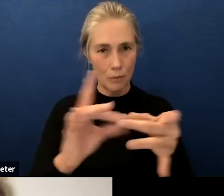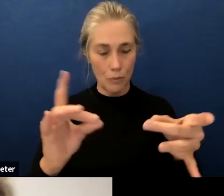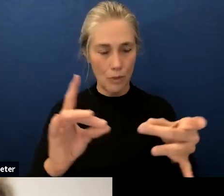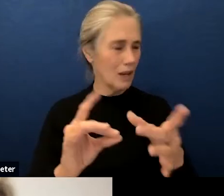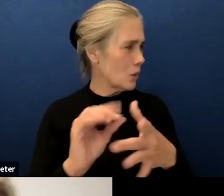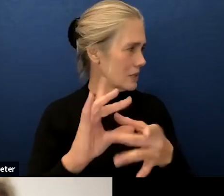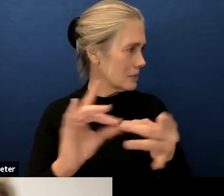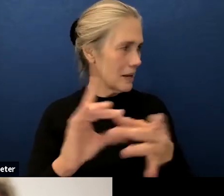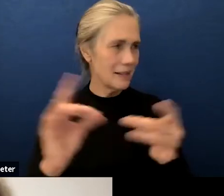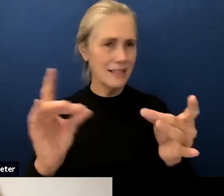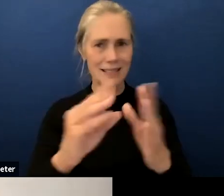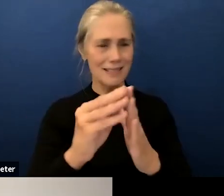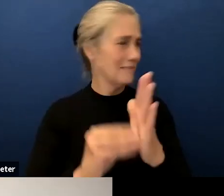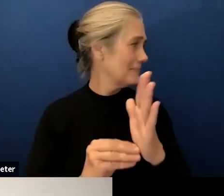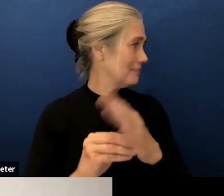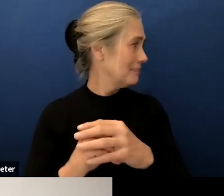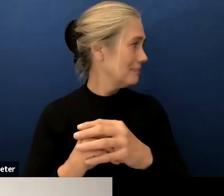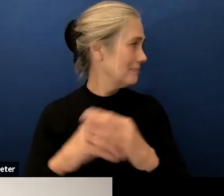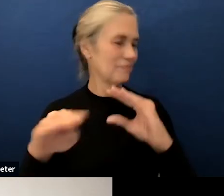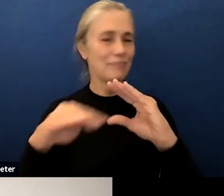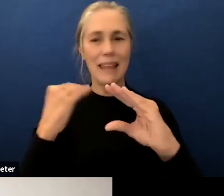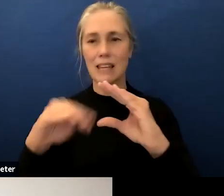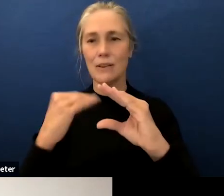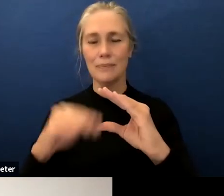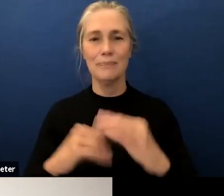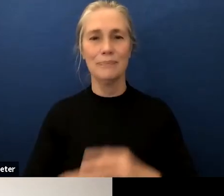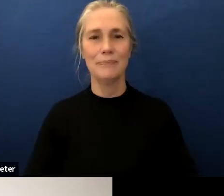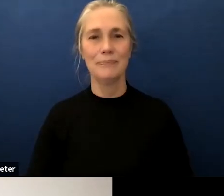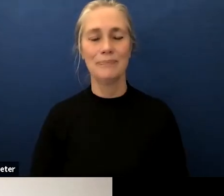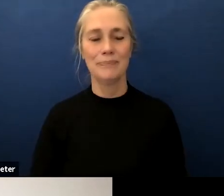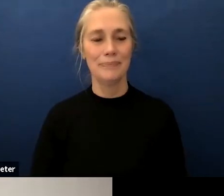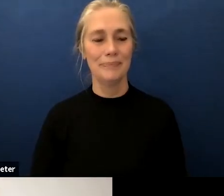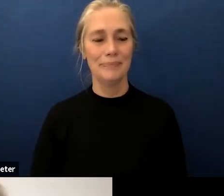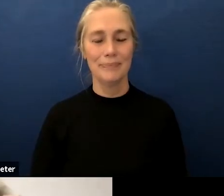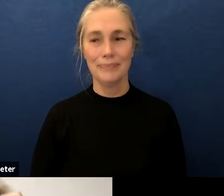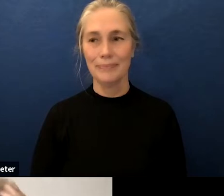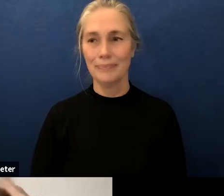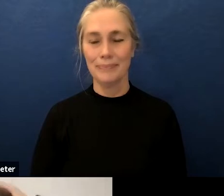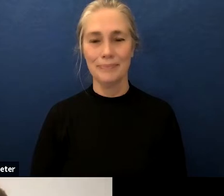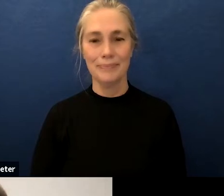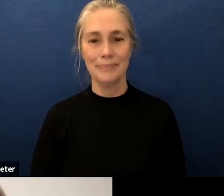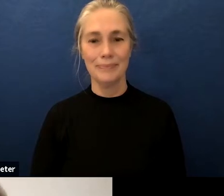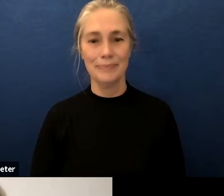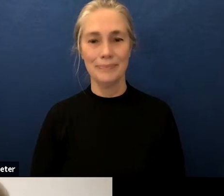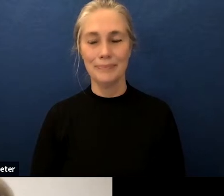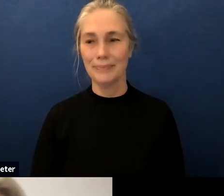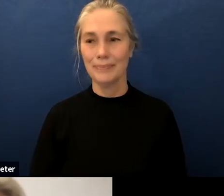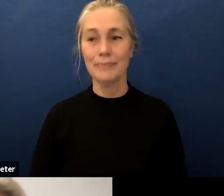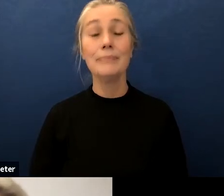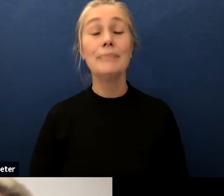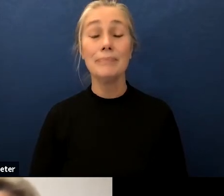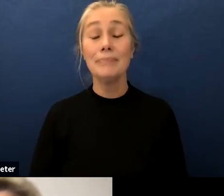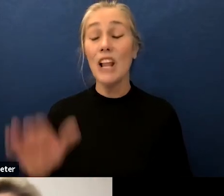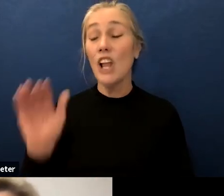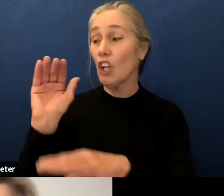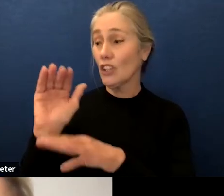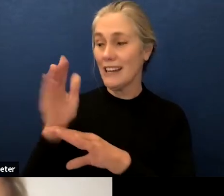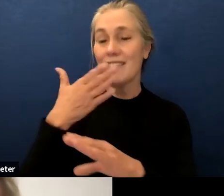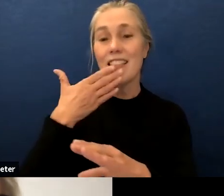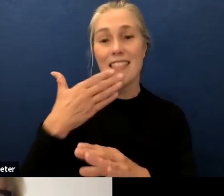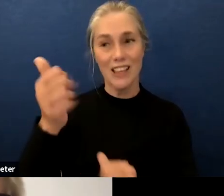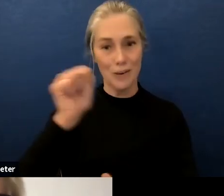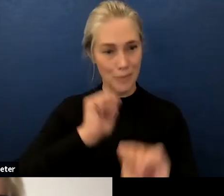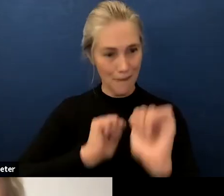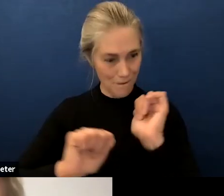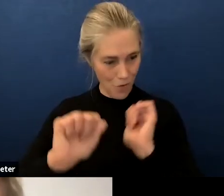and we will start with miss munoz please yes good evening i thank you so much for the performance